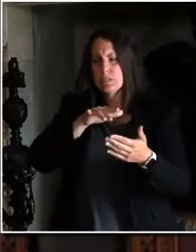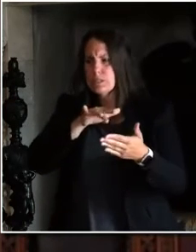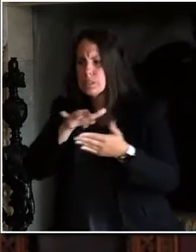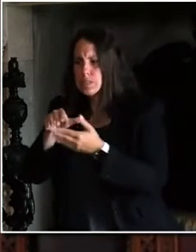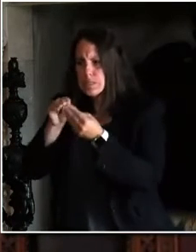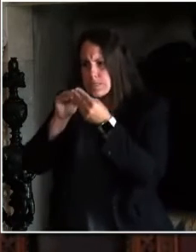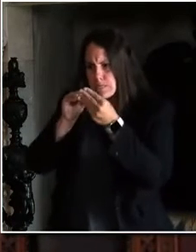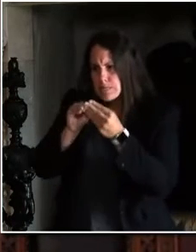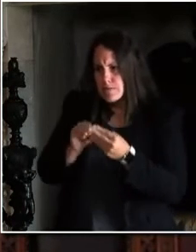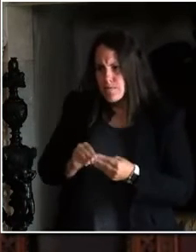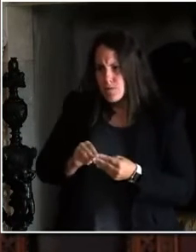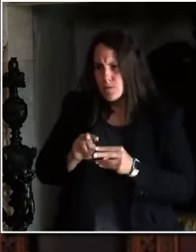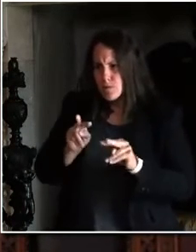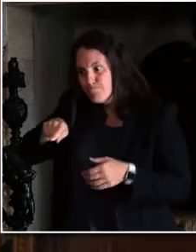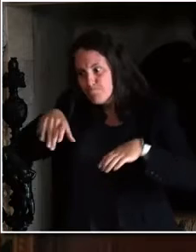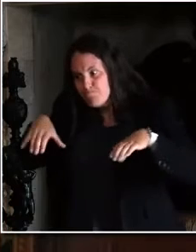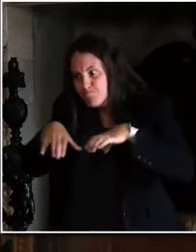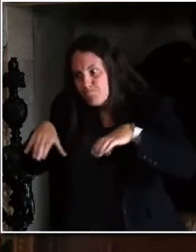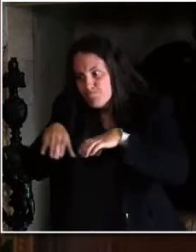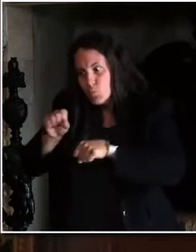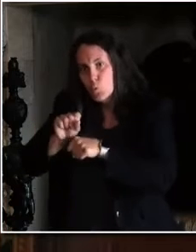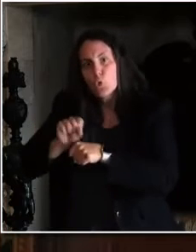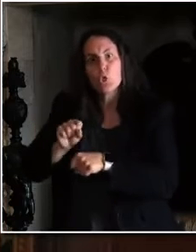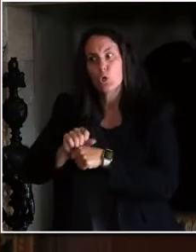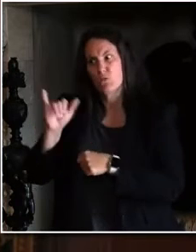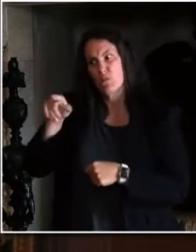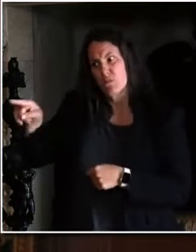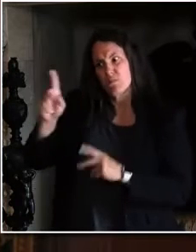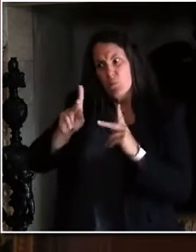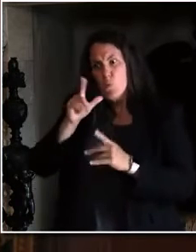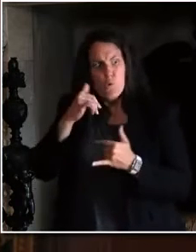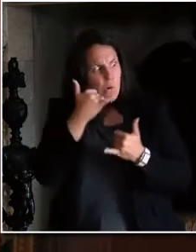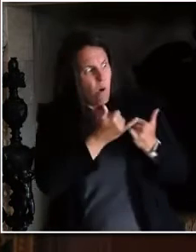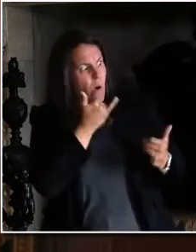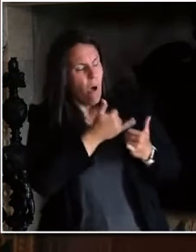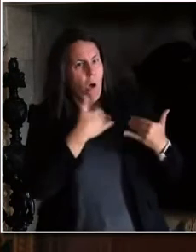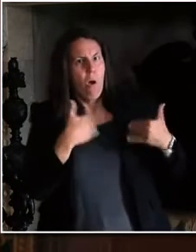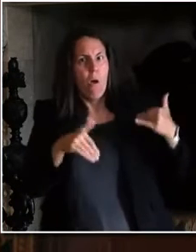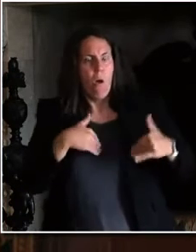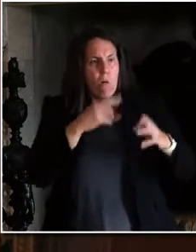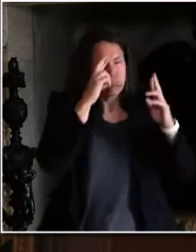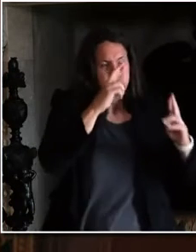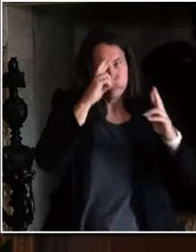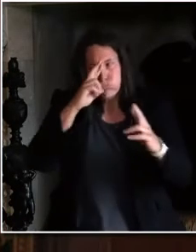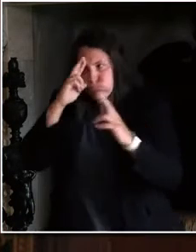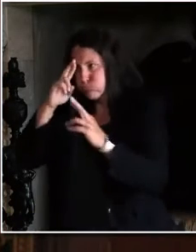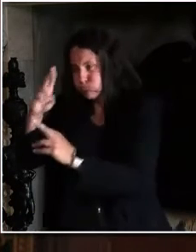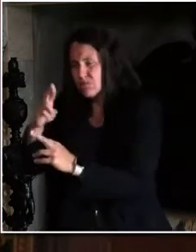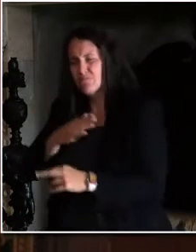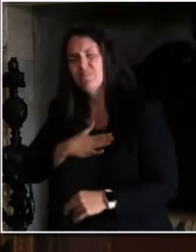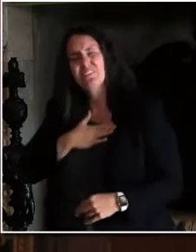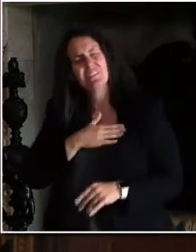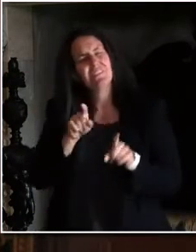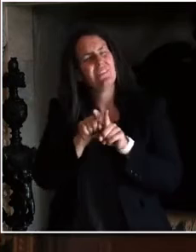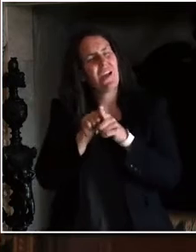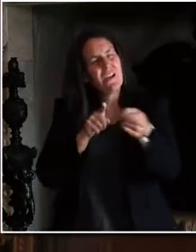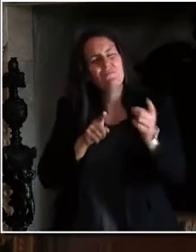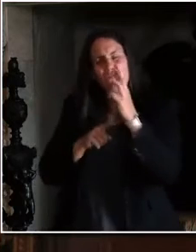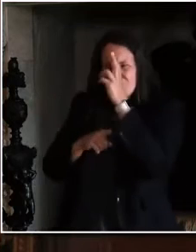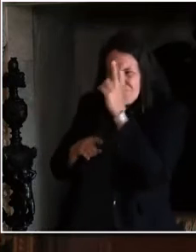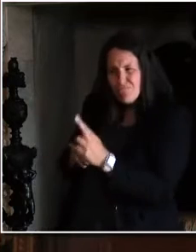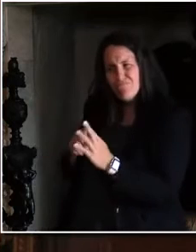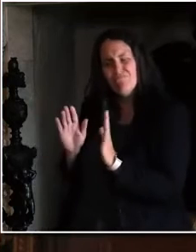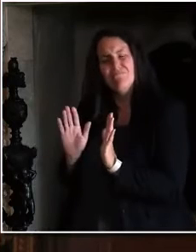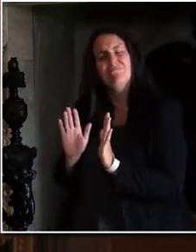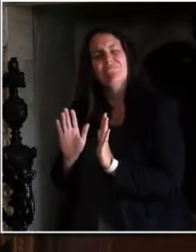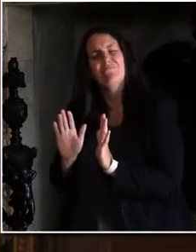we're better than that. We also know from insurance, it really, it takes one mean word to really ruin someone's day